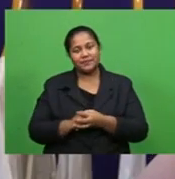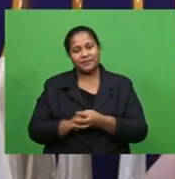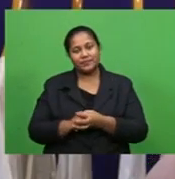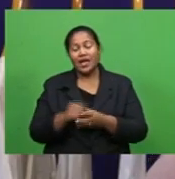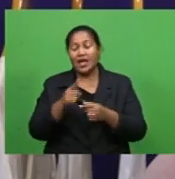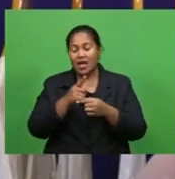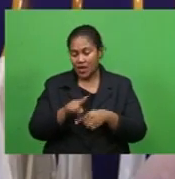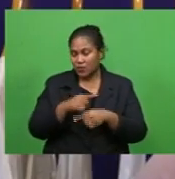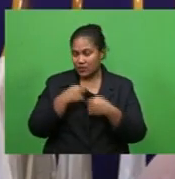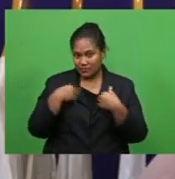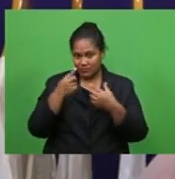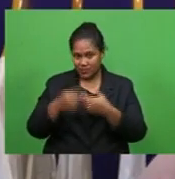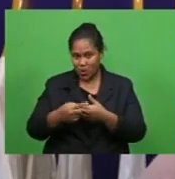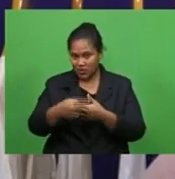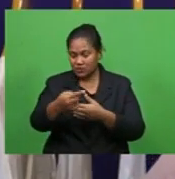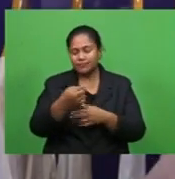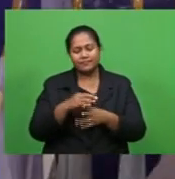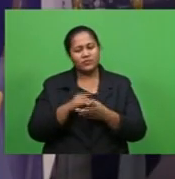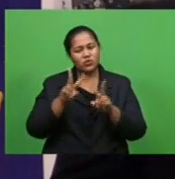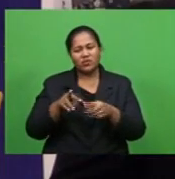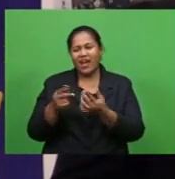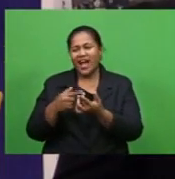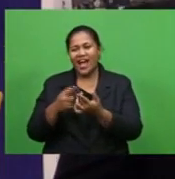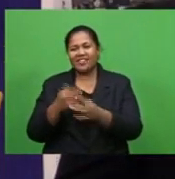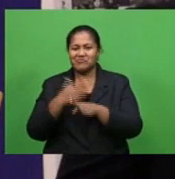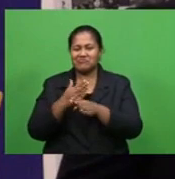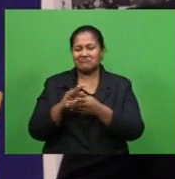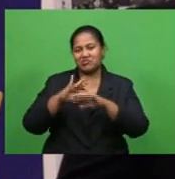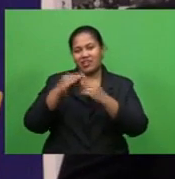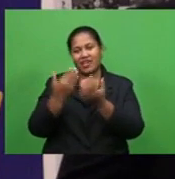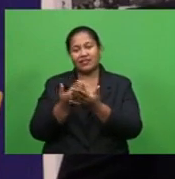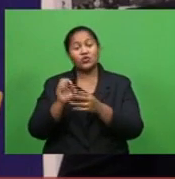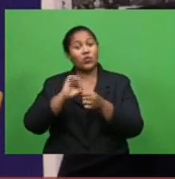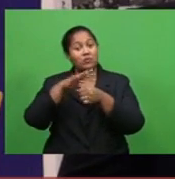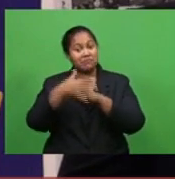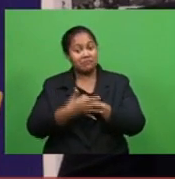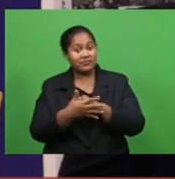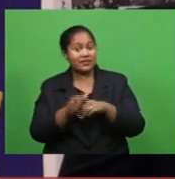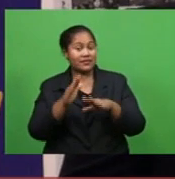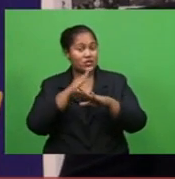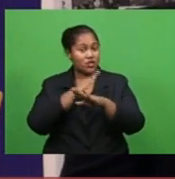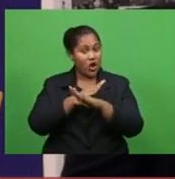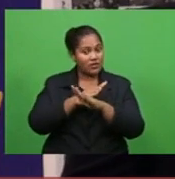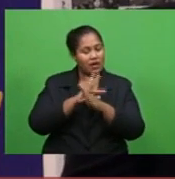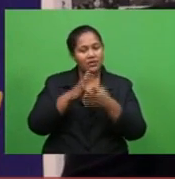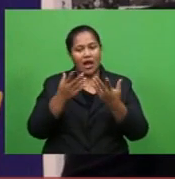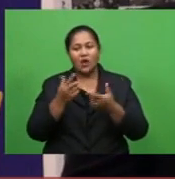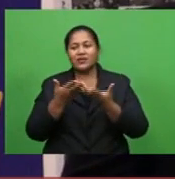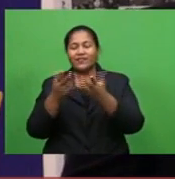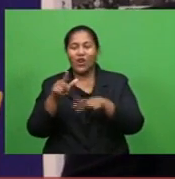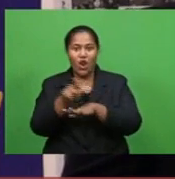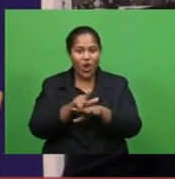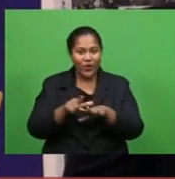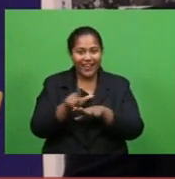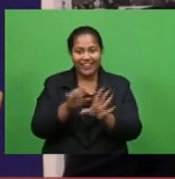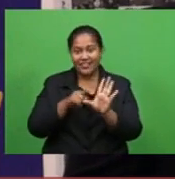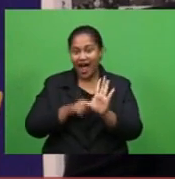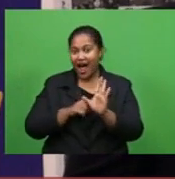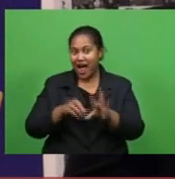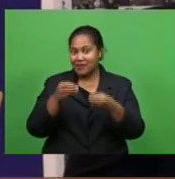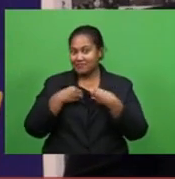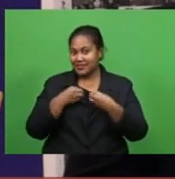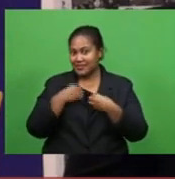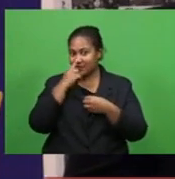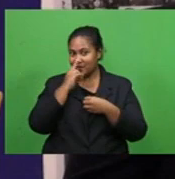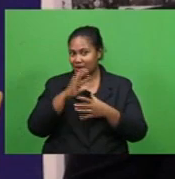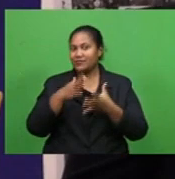on to look at other collaborations. The COVID-19 lockdown has given these local and young entrepreneurs a time to